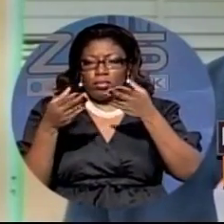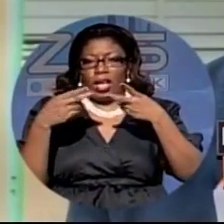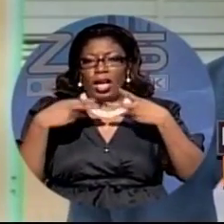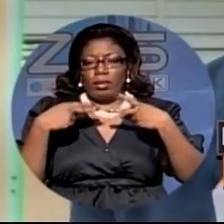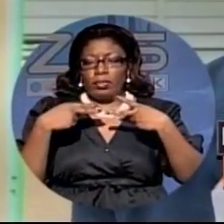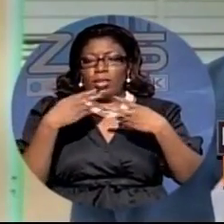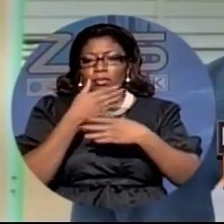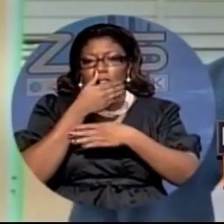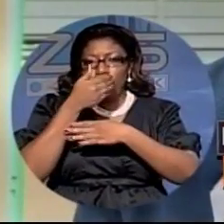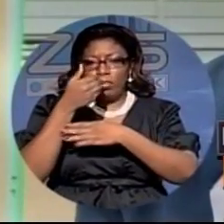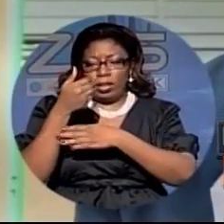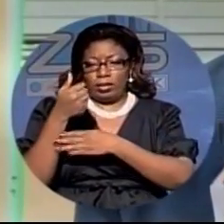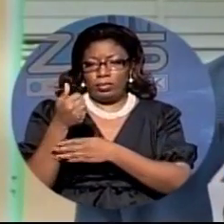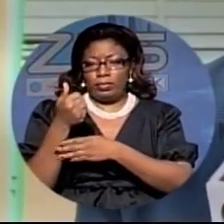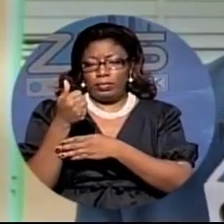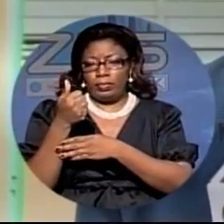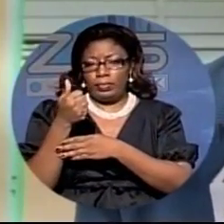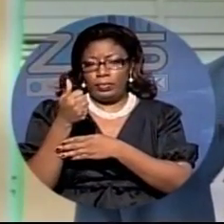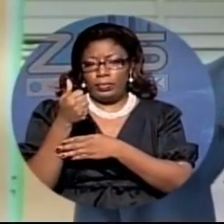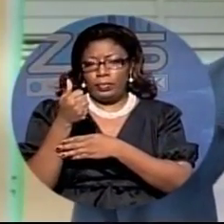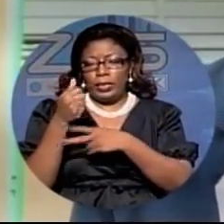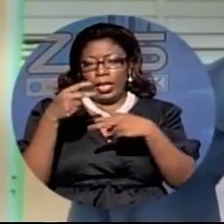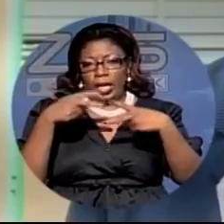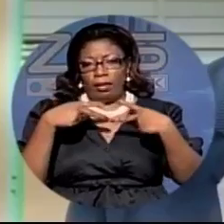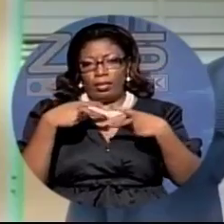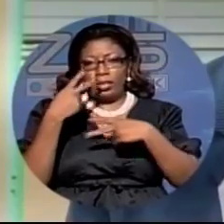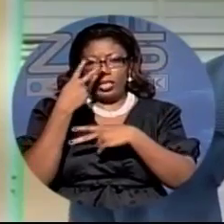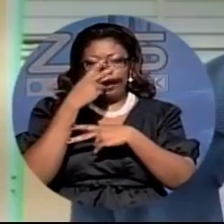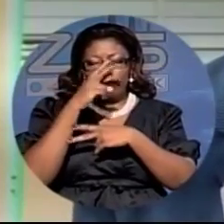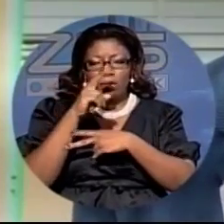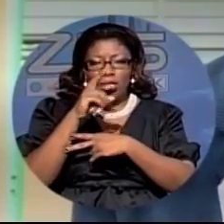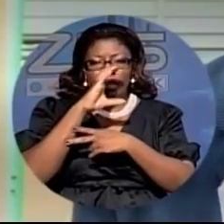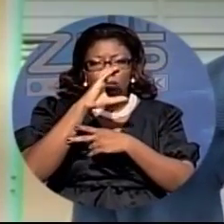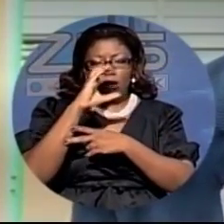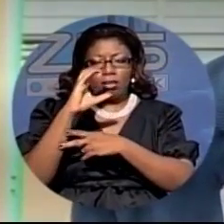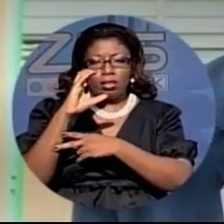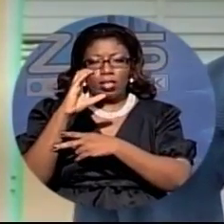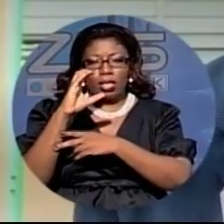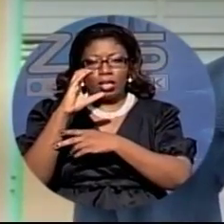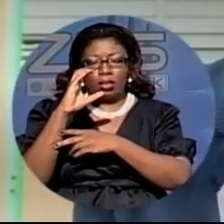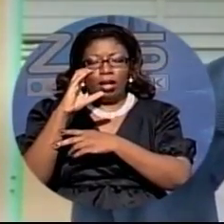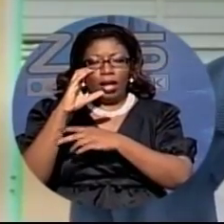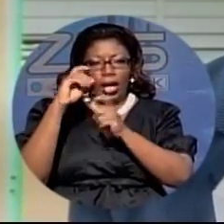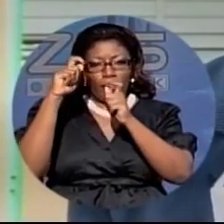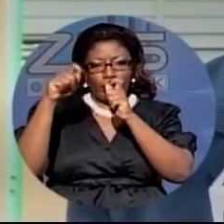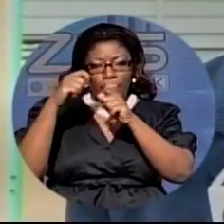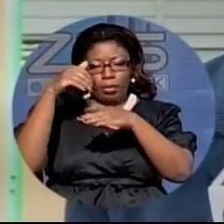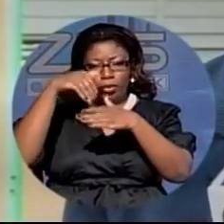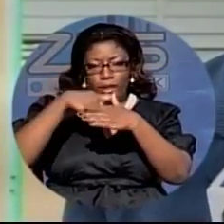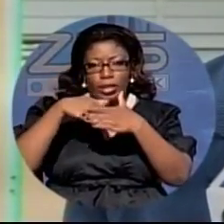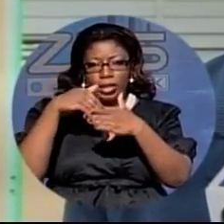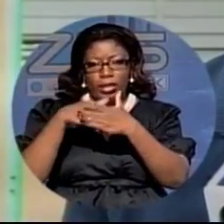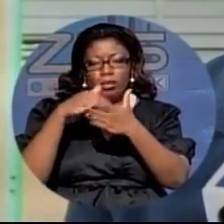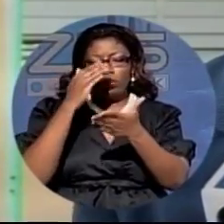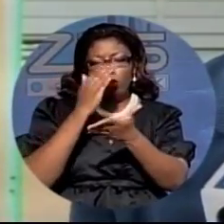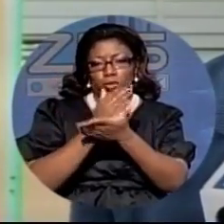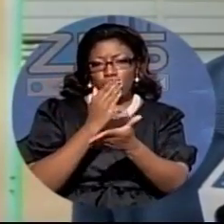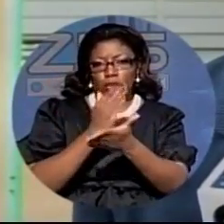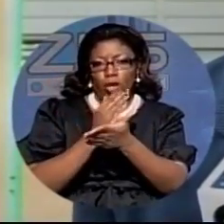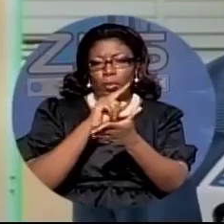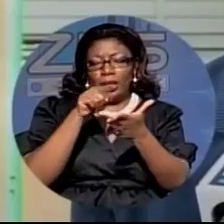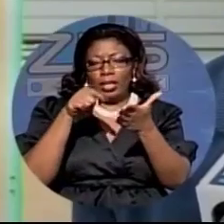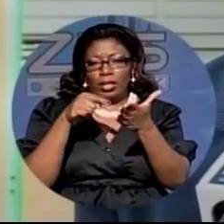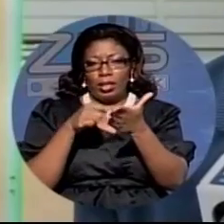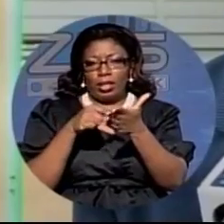improved to some extent having the cc camera in perhaps would be of asset to stop this